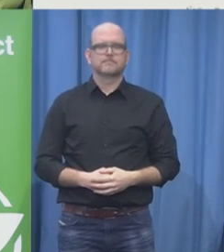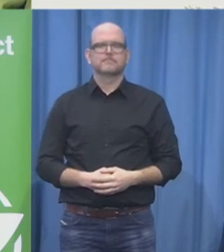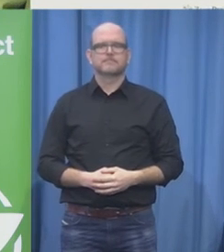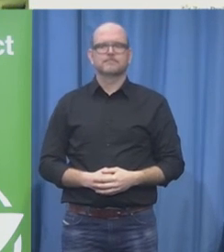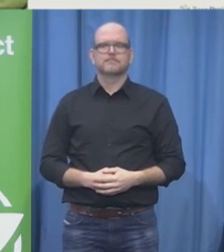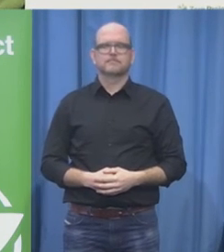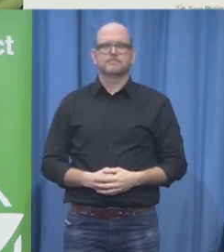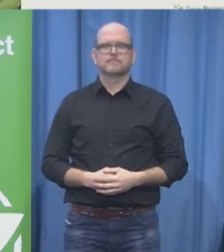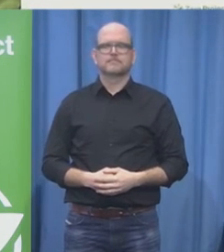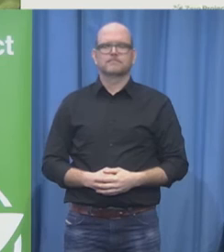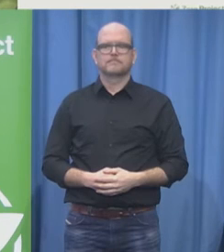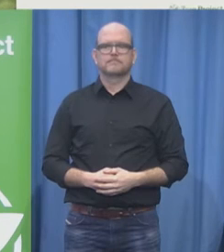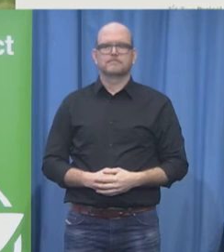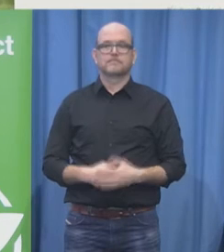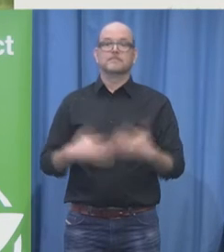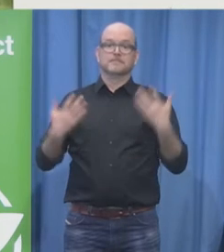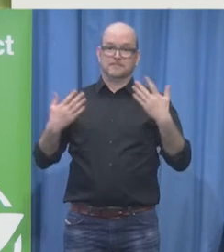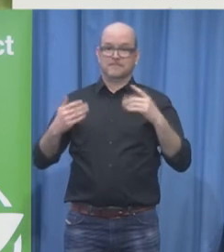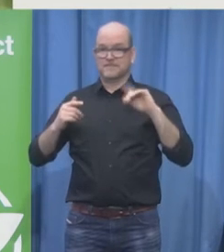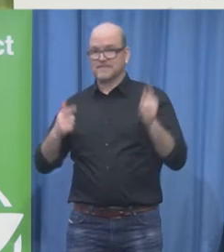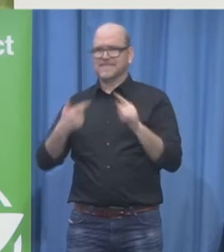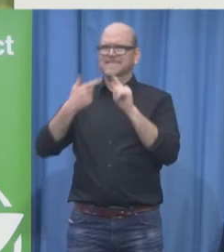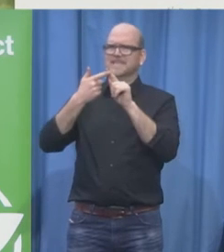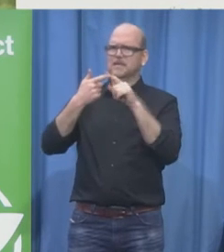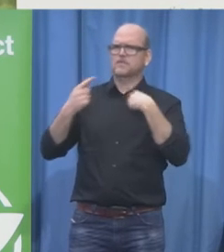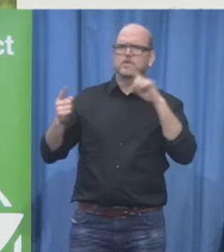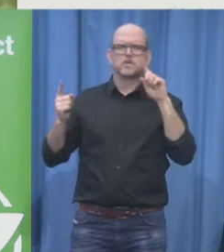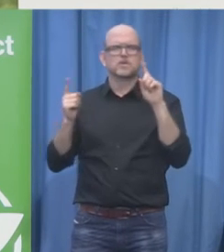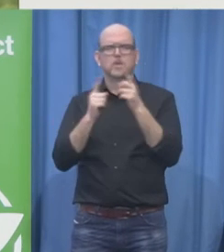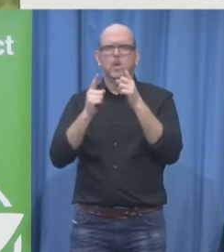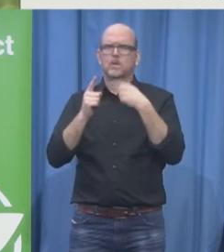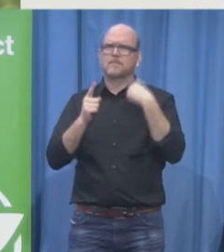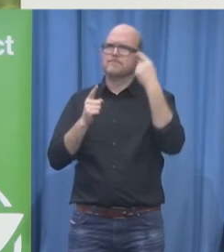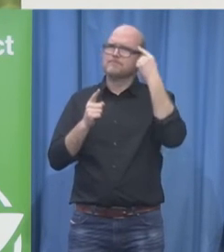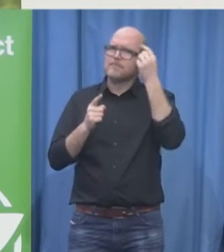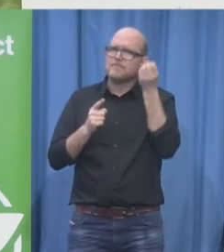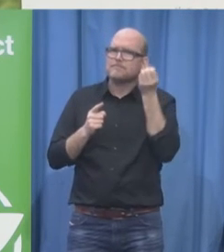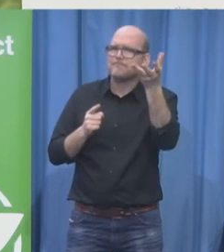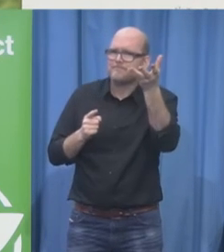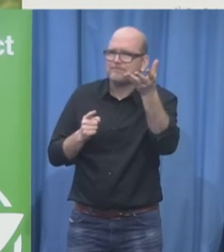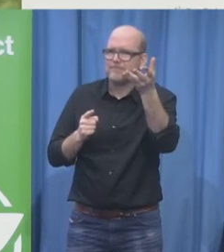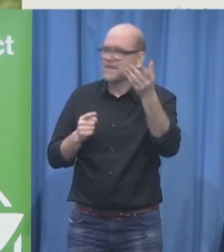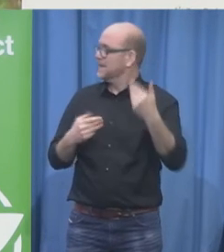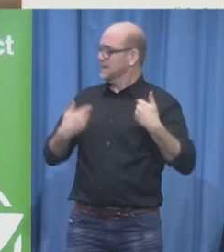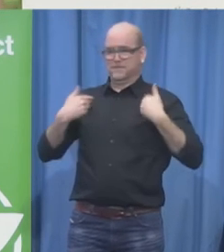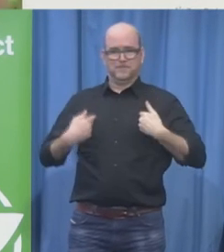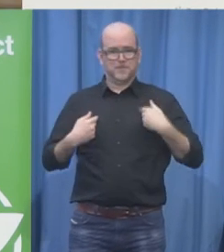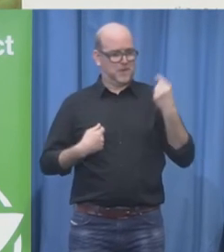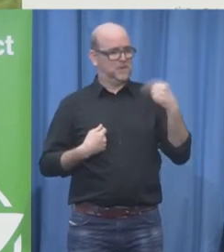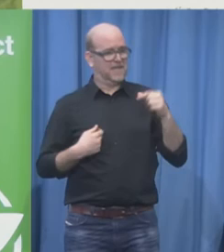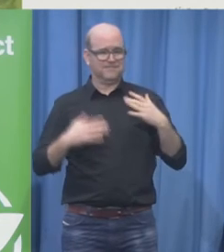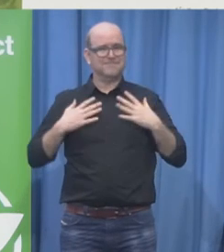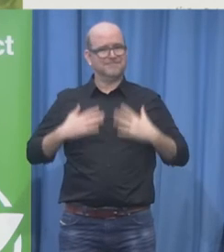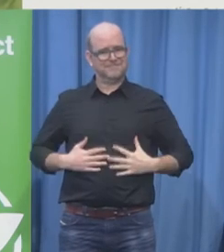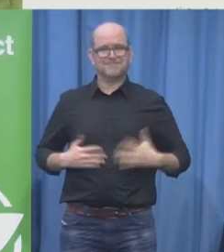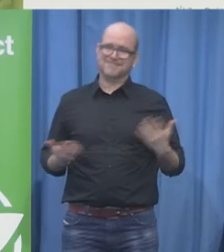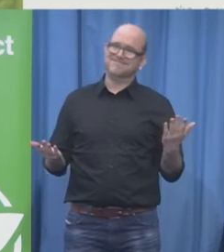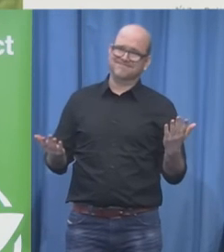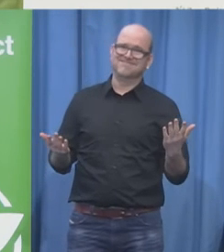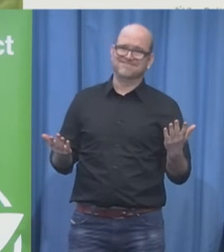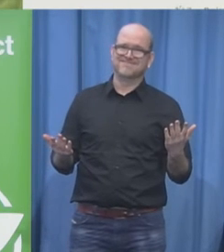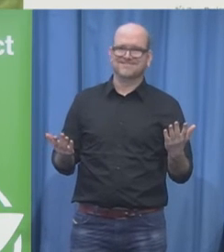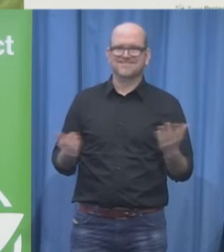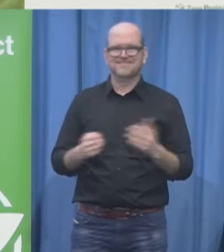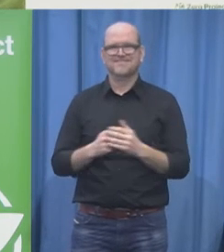second a small remark about the color of green you see I also have the